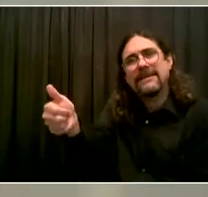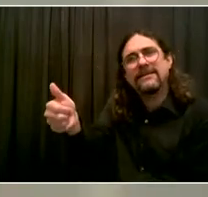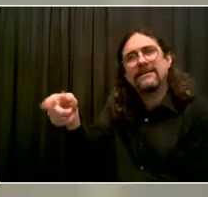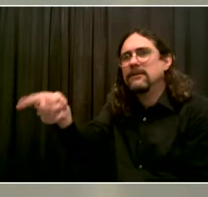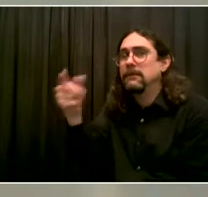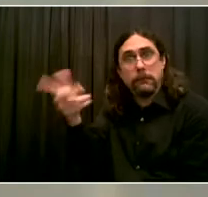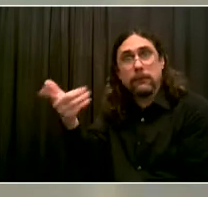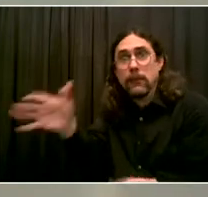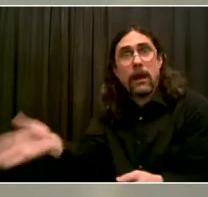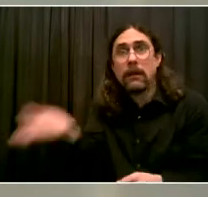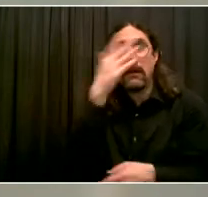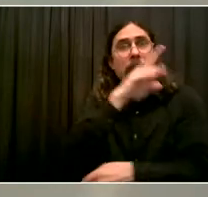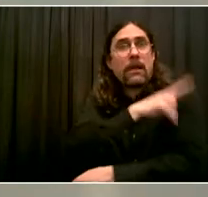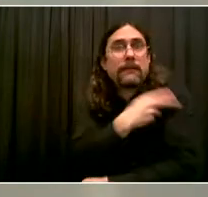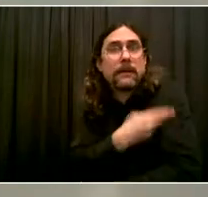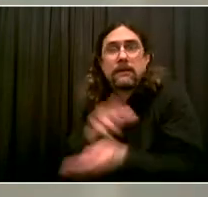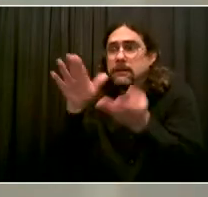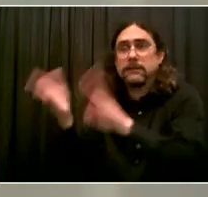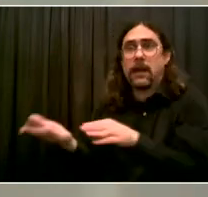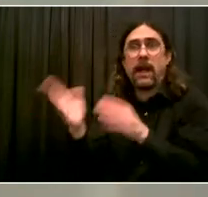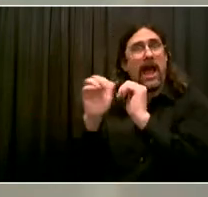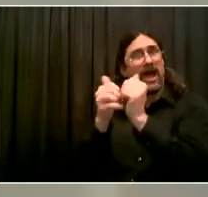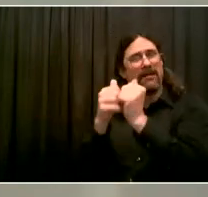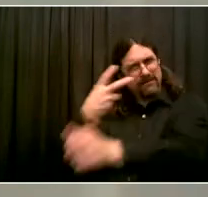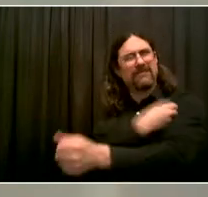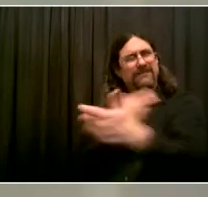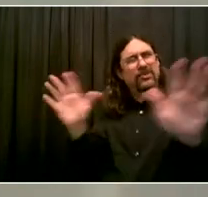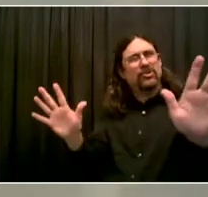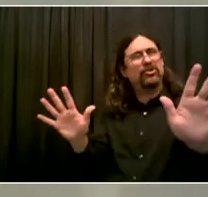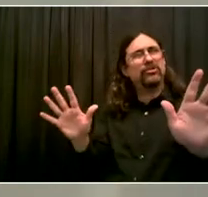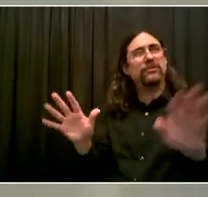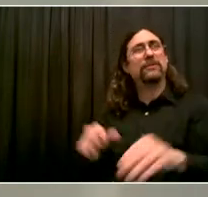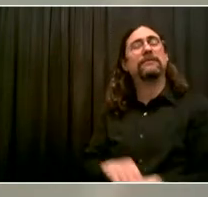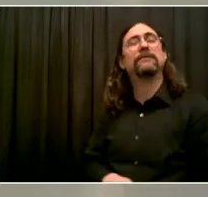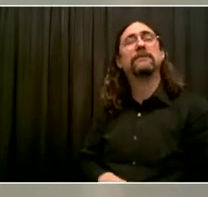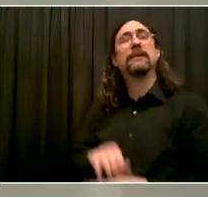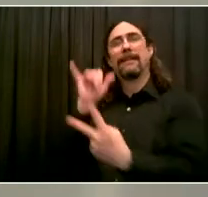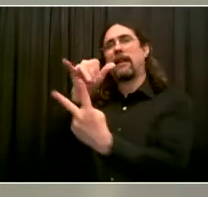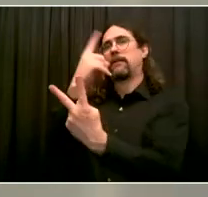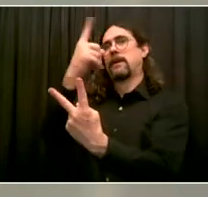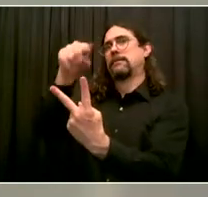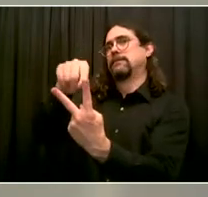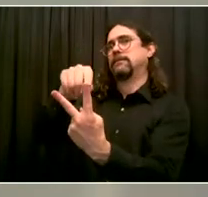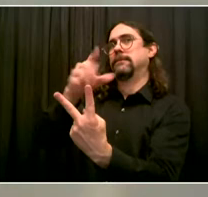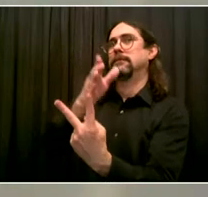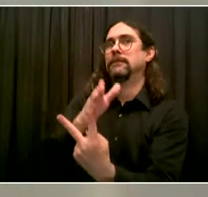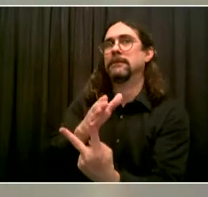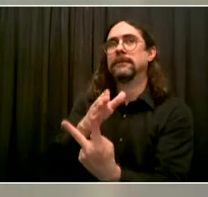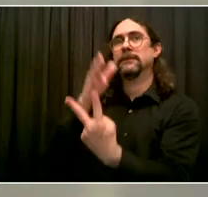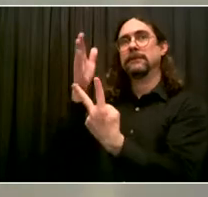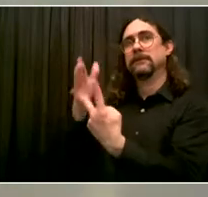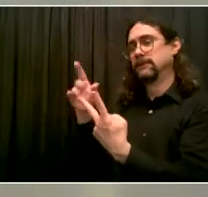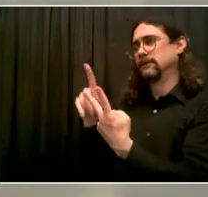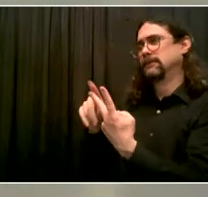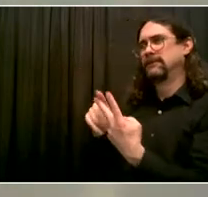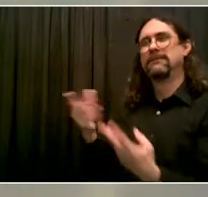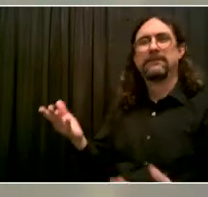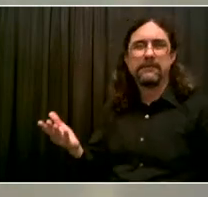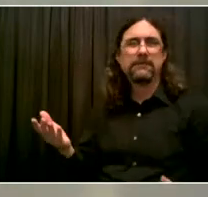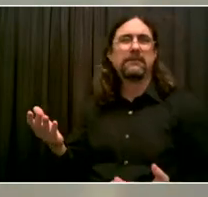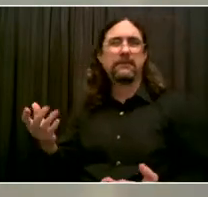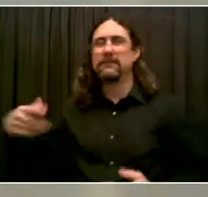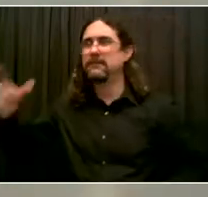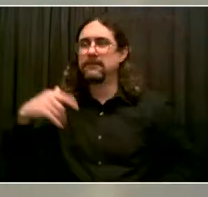spend time with our friends, go to activities that we really love. So a message really about community and how we can get back to normal. So I think at the big